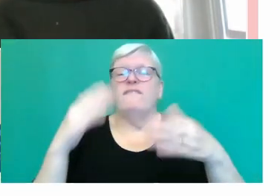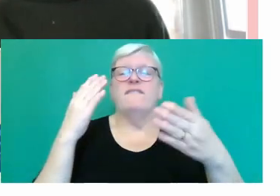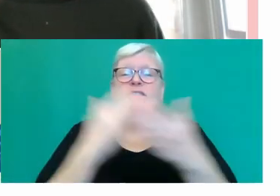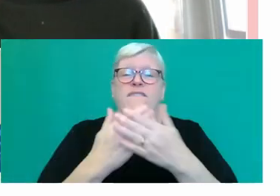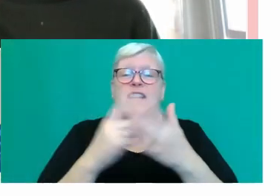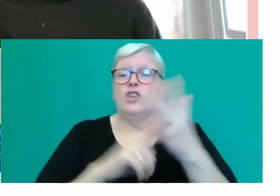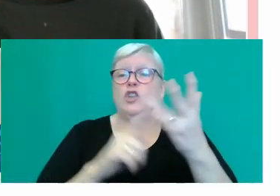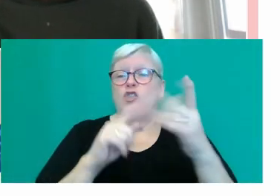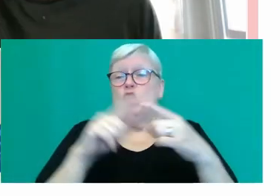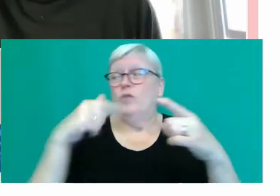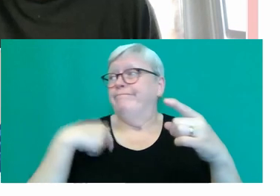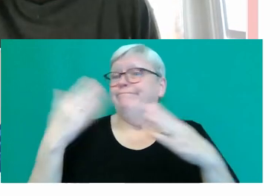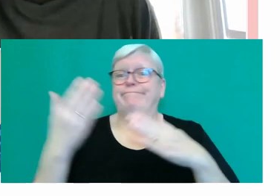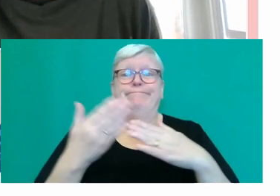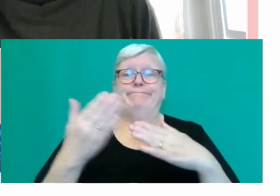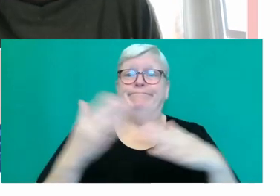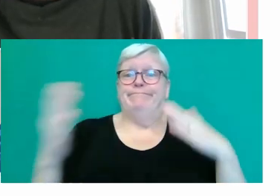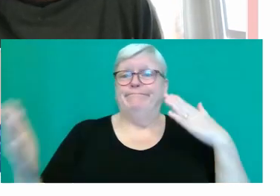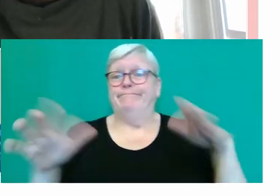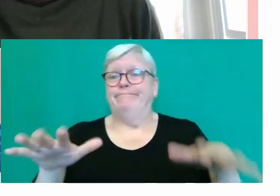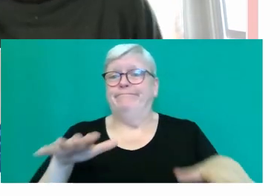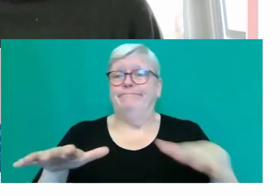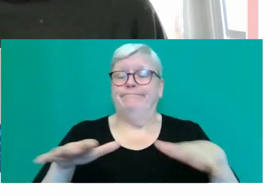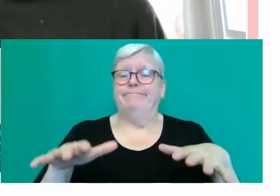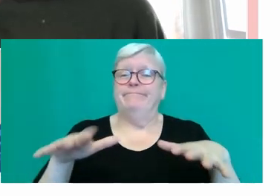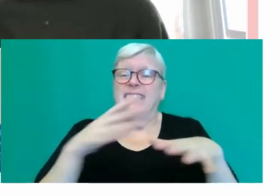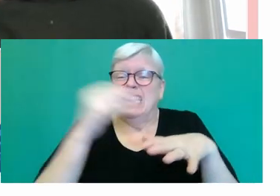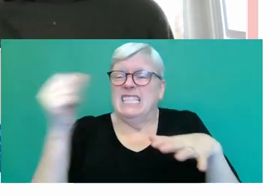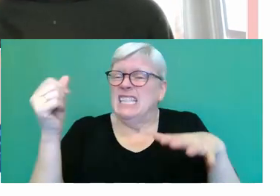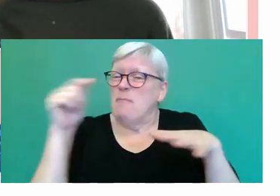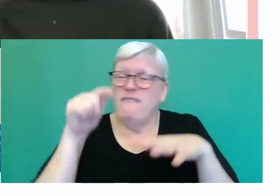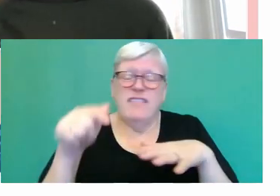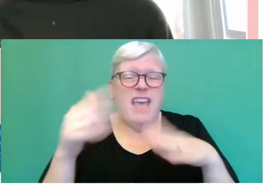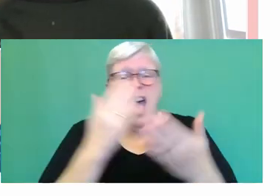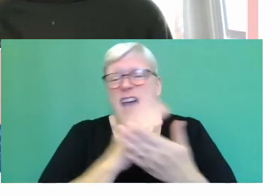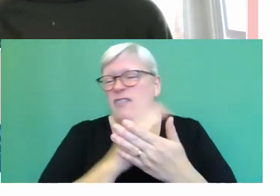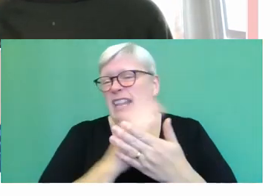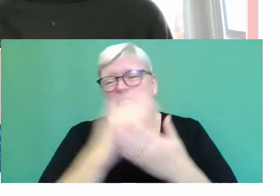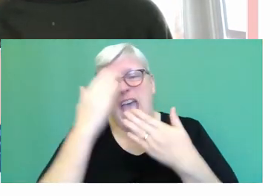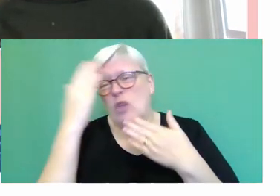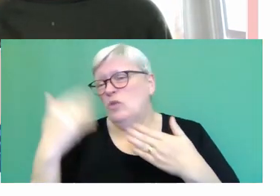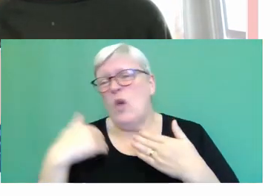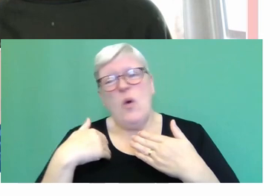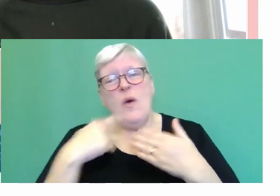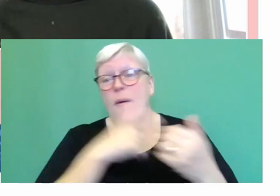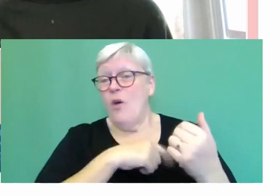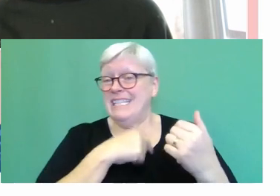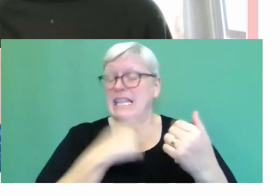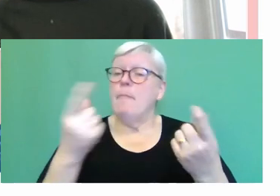you know, and that's something that appeals to him. So maybe there was a bit of that. I don't really, I don't really know, honestly, but